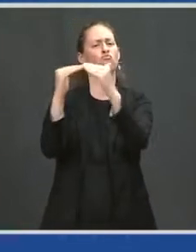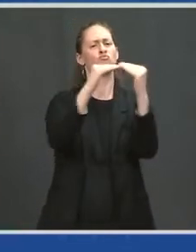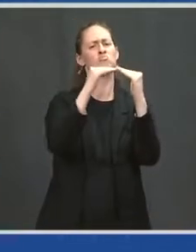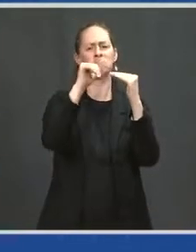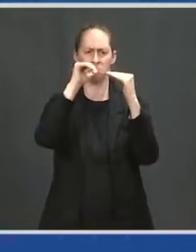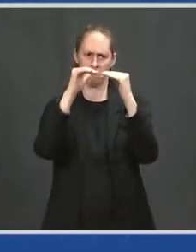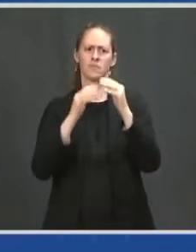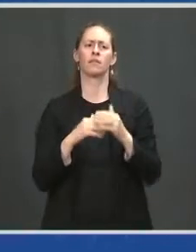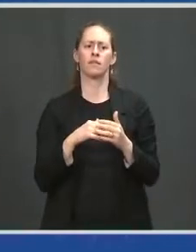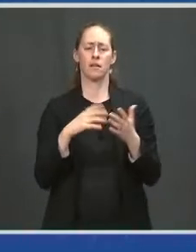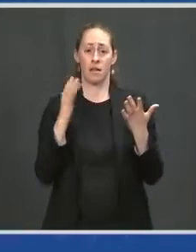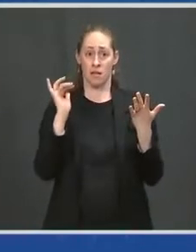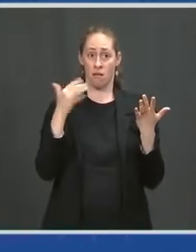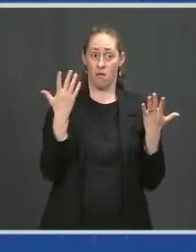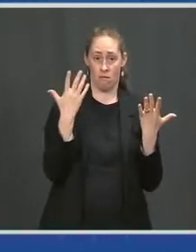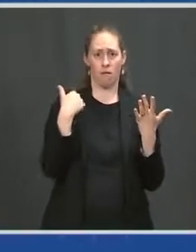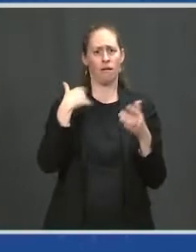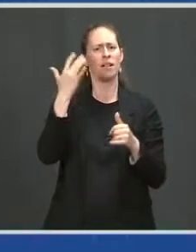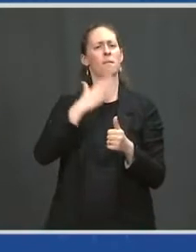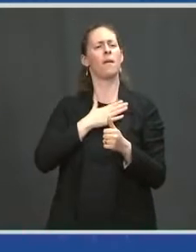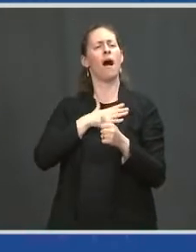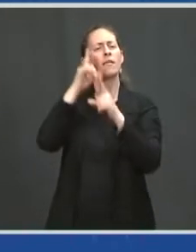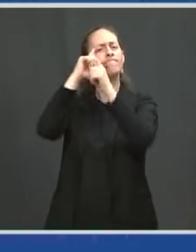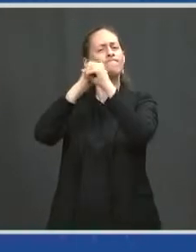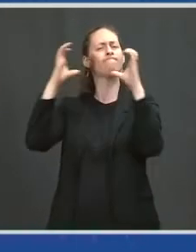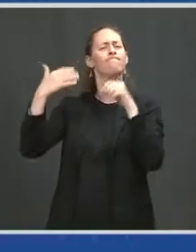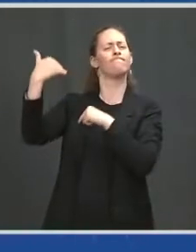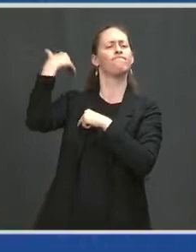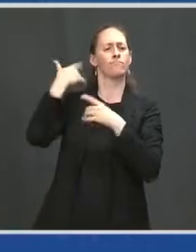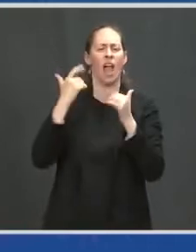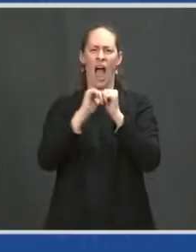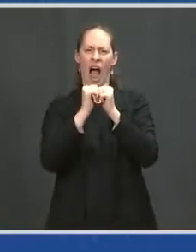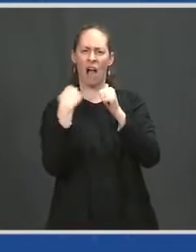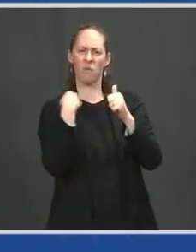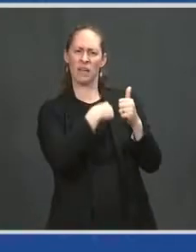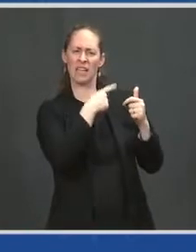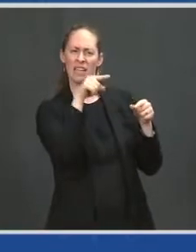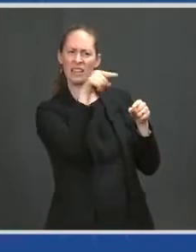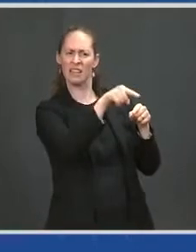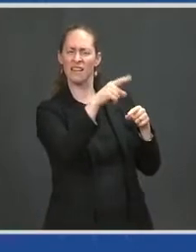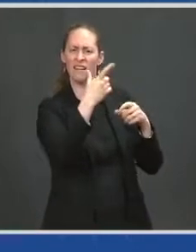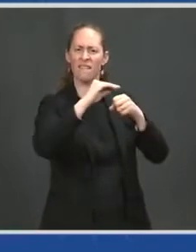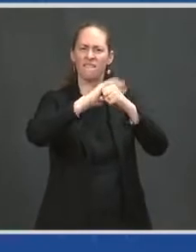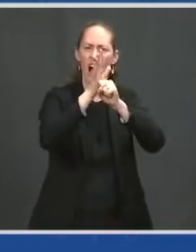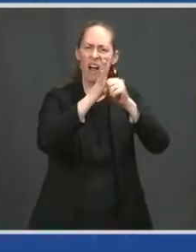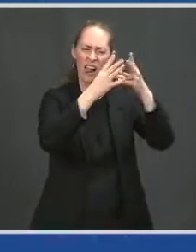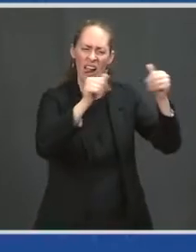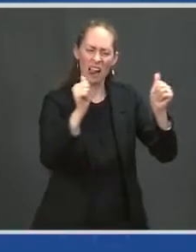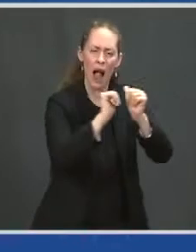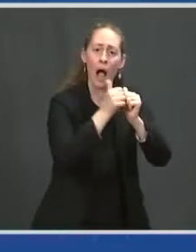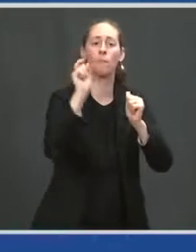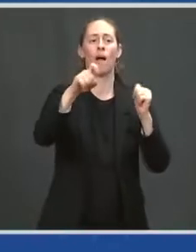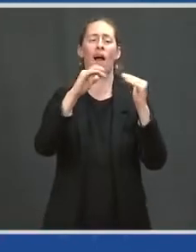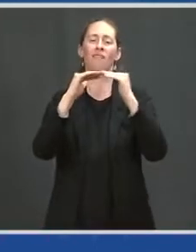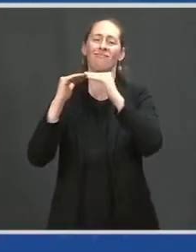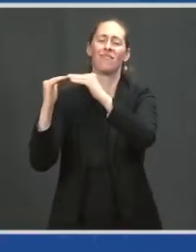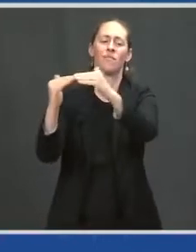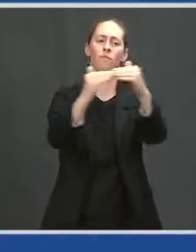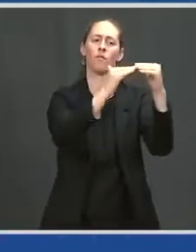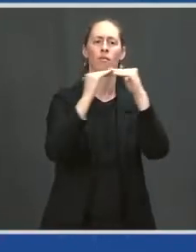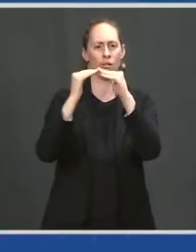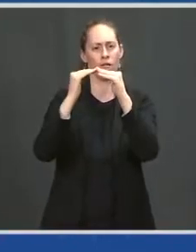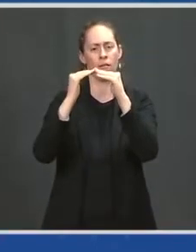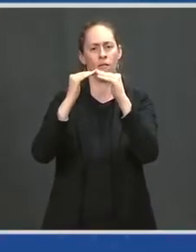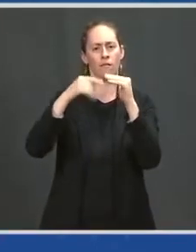going to fight this virus with equity, equity for all. As a matter of fact, if I'm not mistaken, there are more